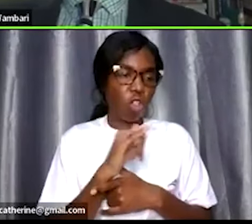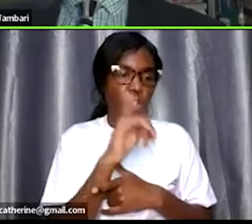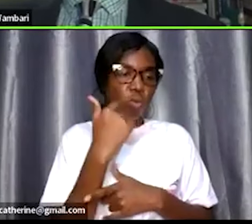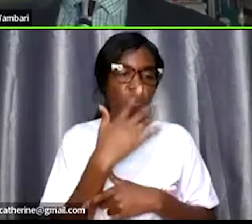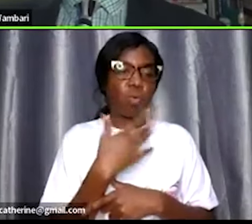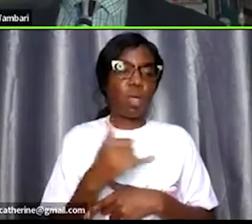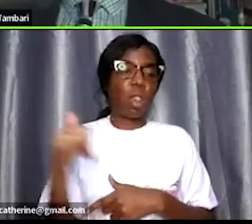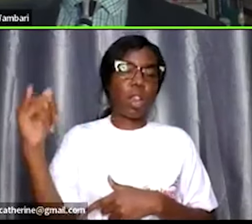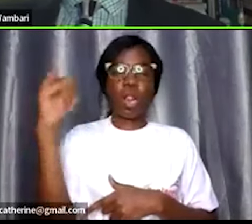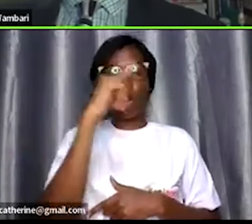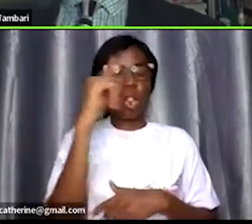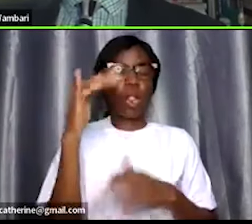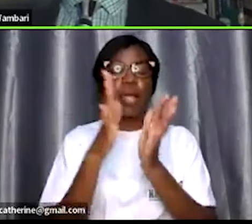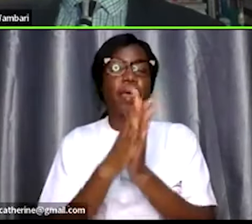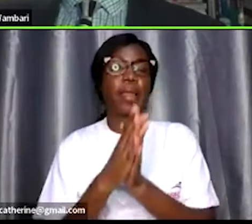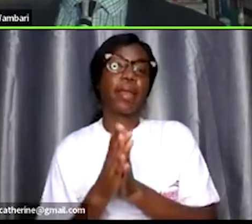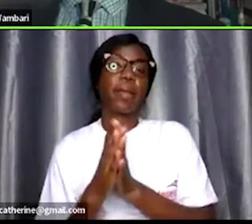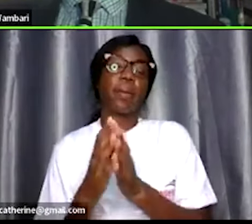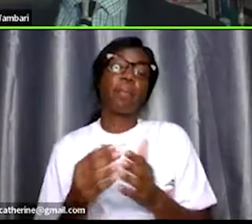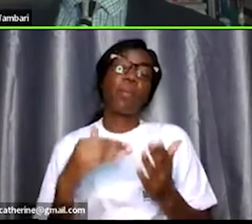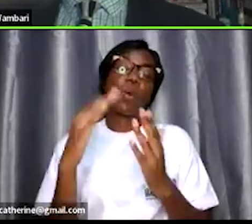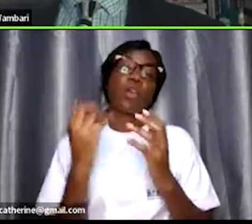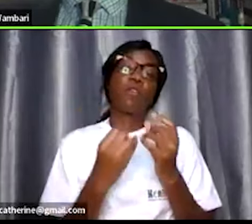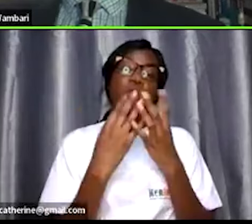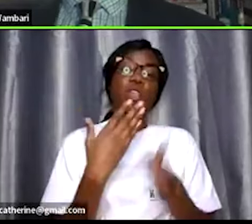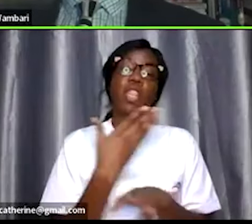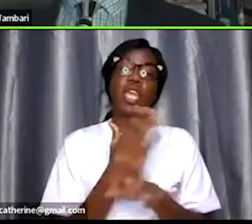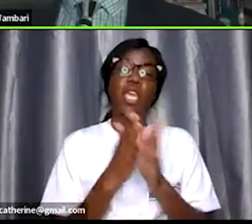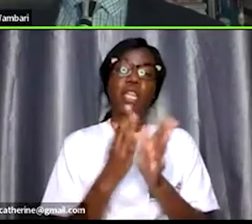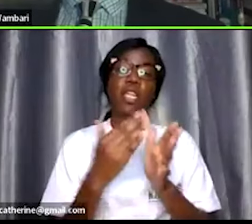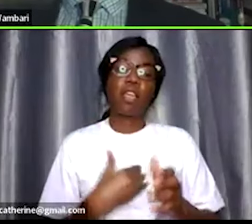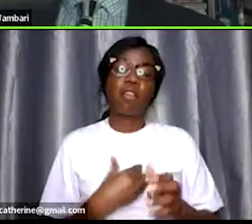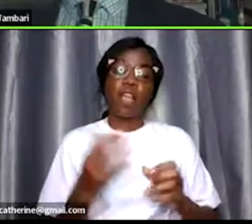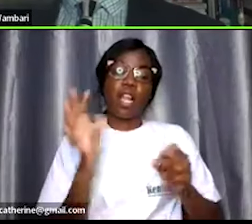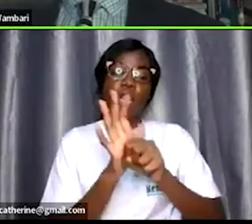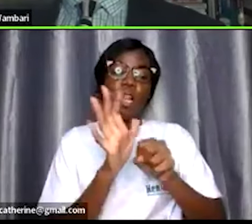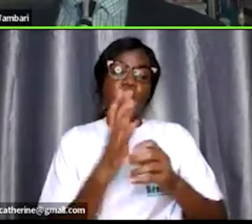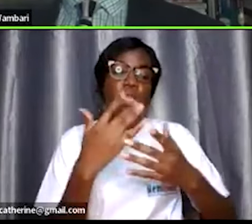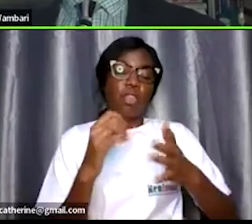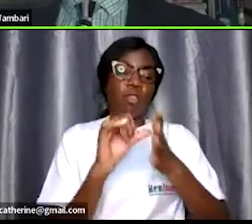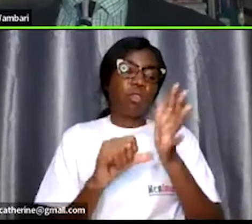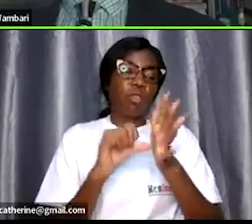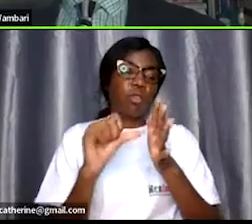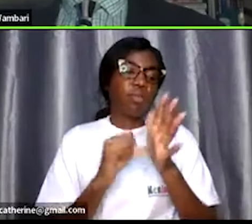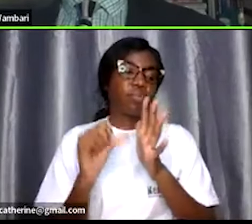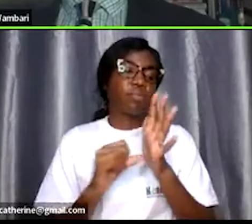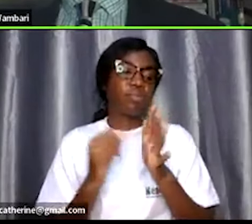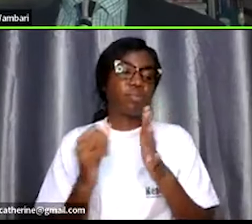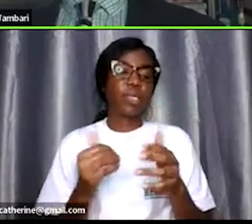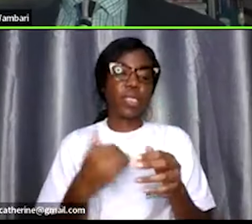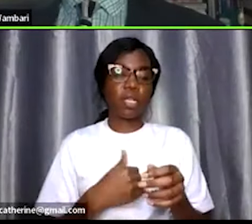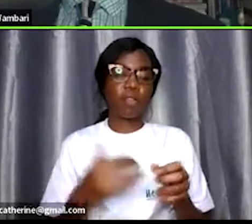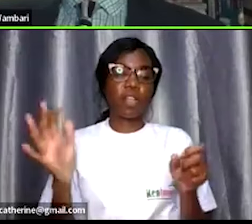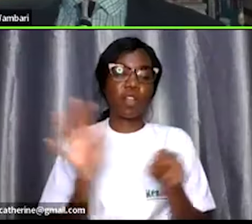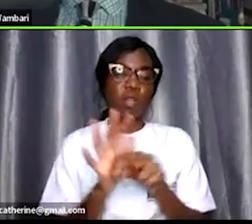go abroad and there's more information there of course there's a lot of content on our whatsapp on our youtube channel my friend there's a lot a